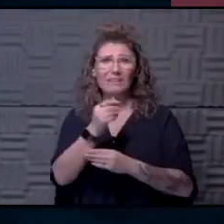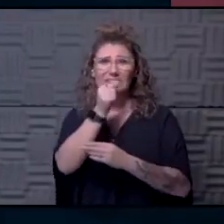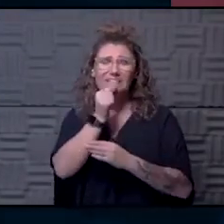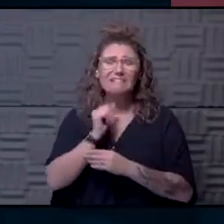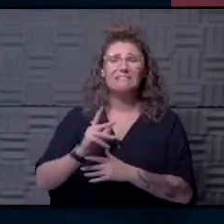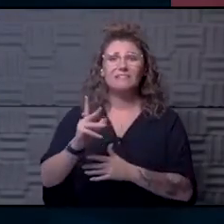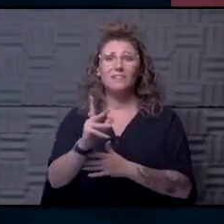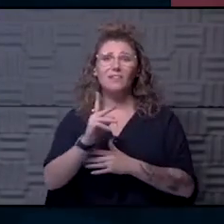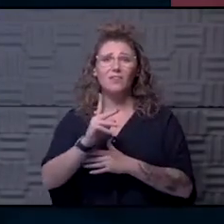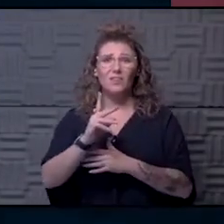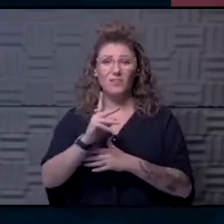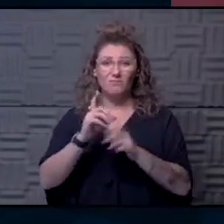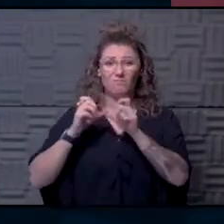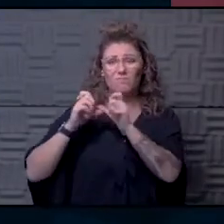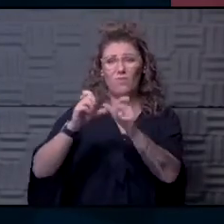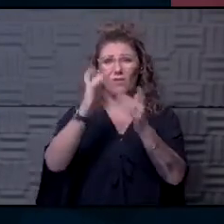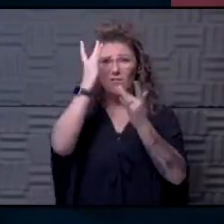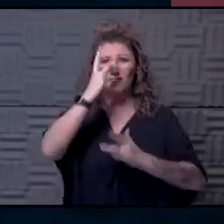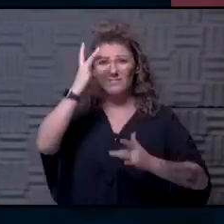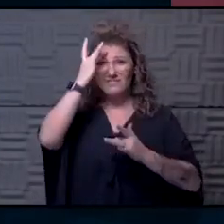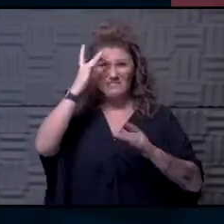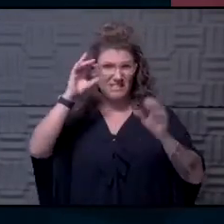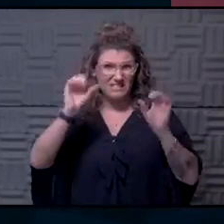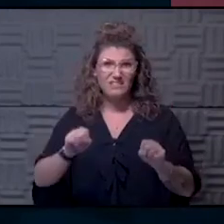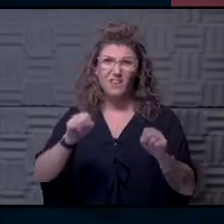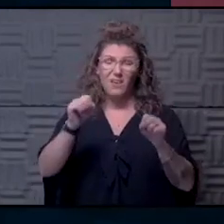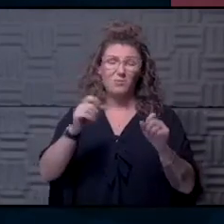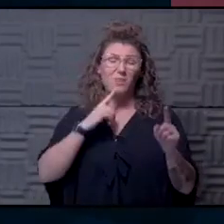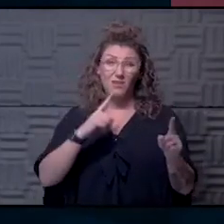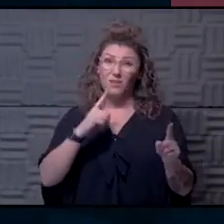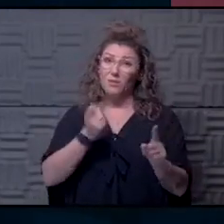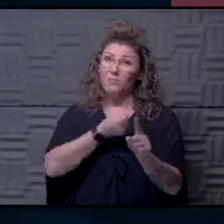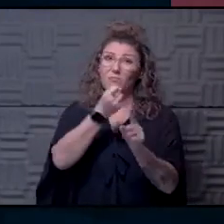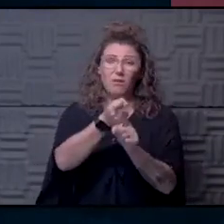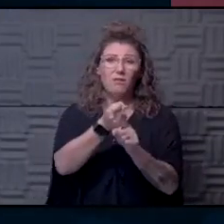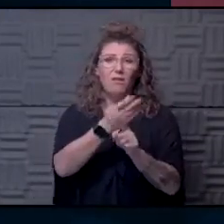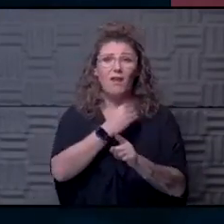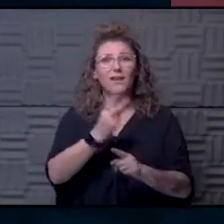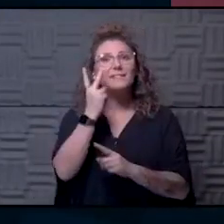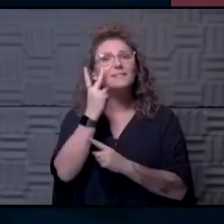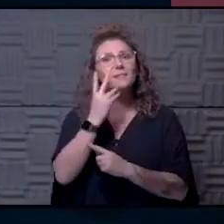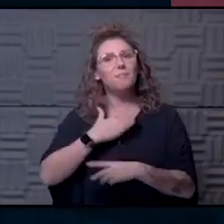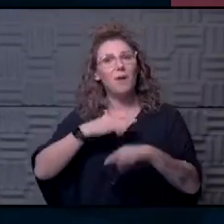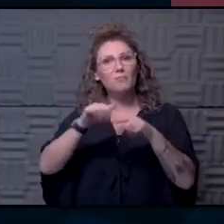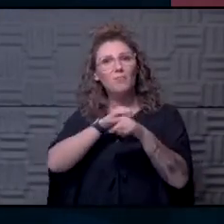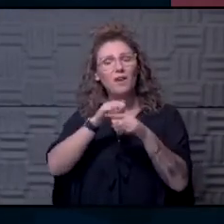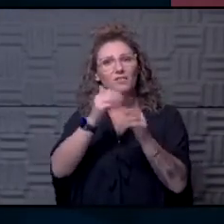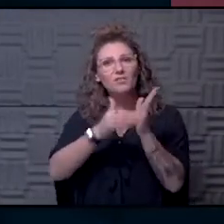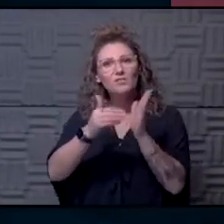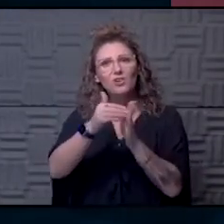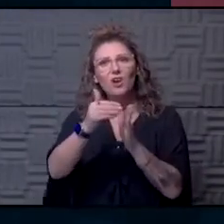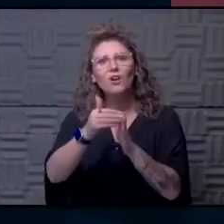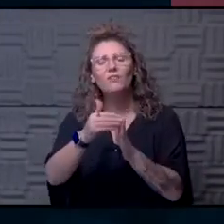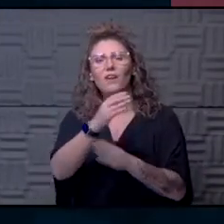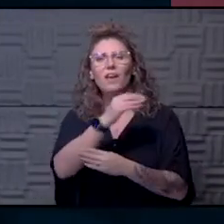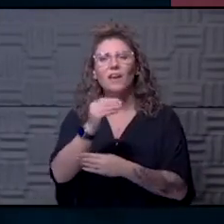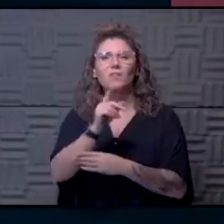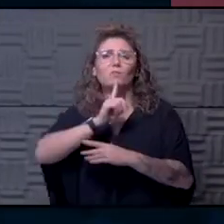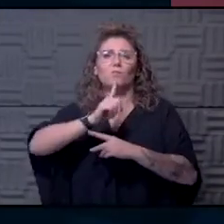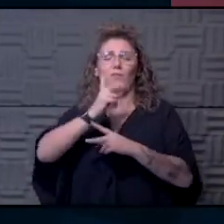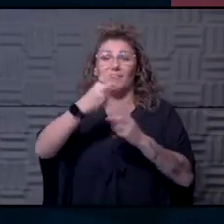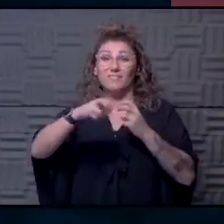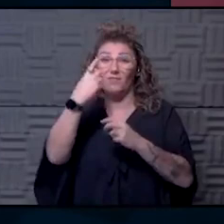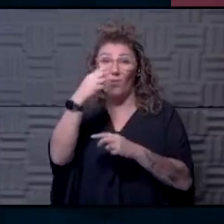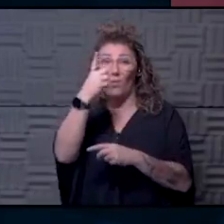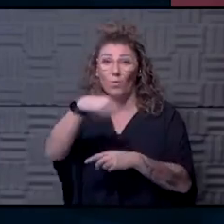disease on a family can be great. I see that in my practice a lot. And, and, uh, you know, we knew this had this to be really difficult